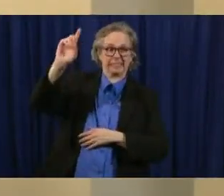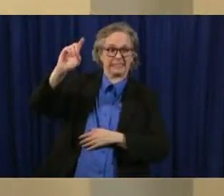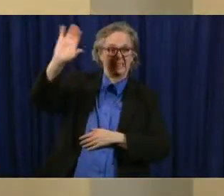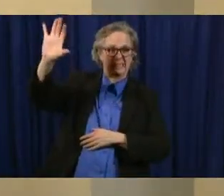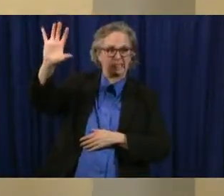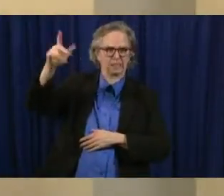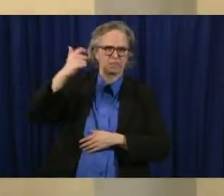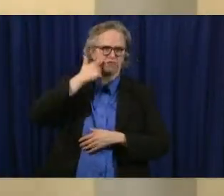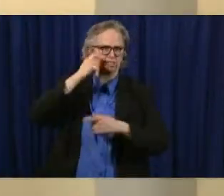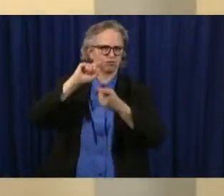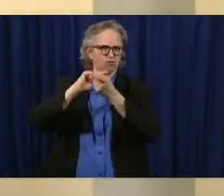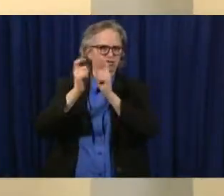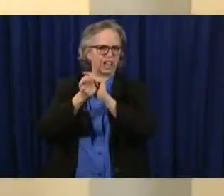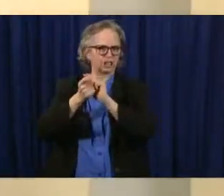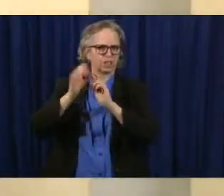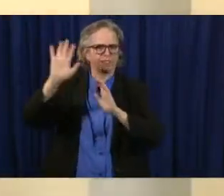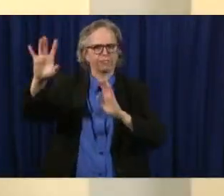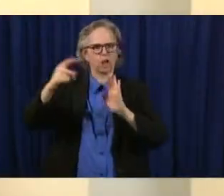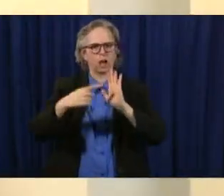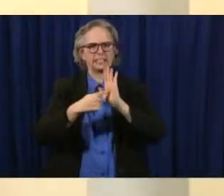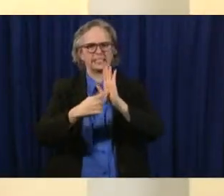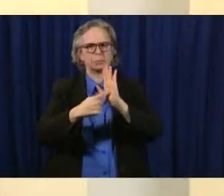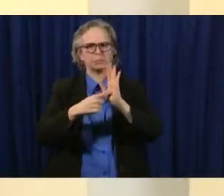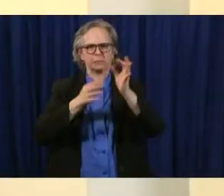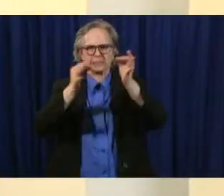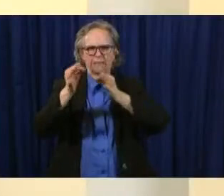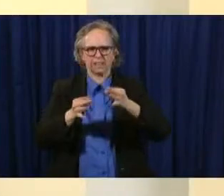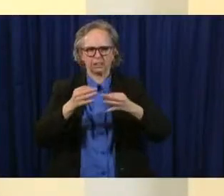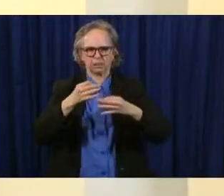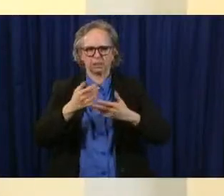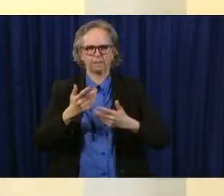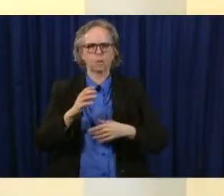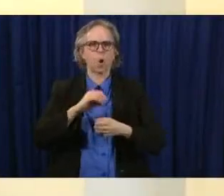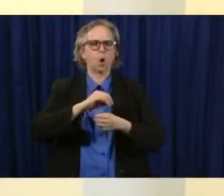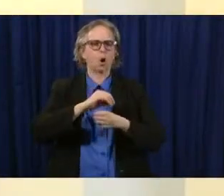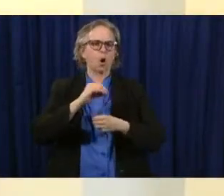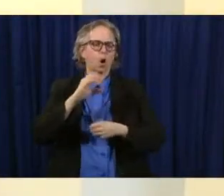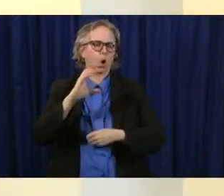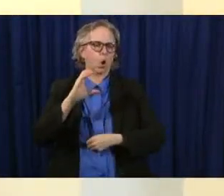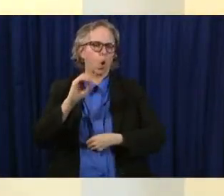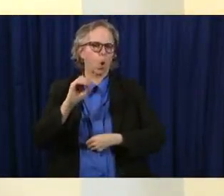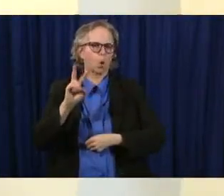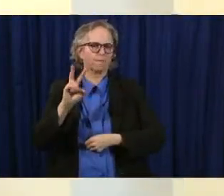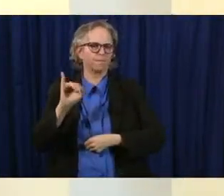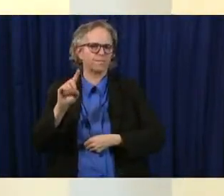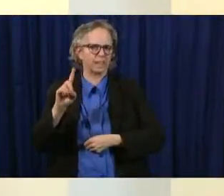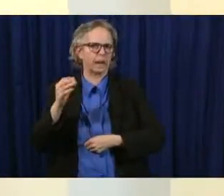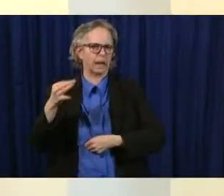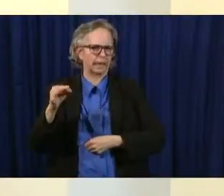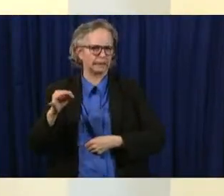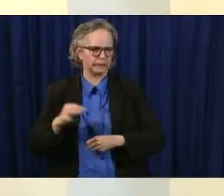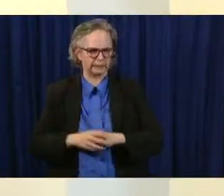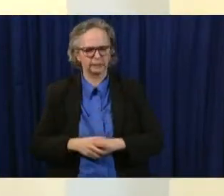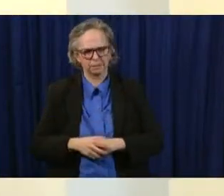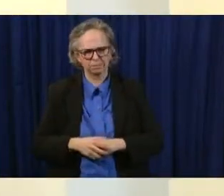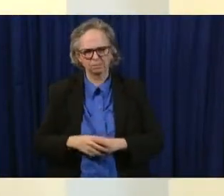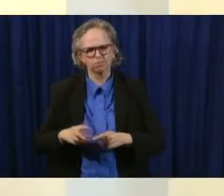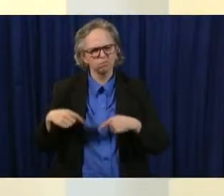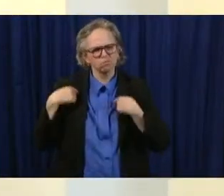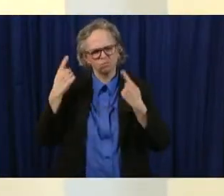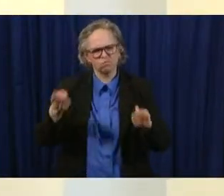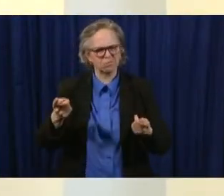definition of symptoms they've added to the usual things that we all been looking for in covid were cough